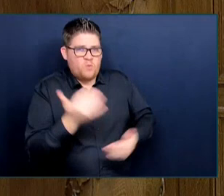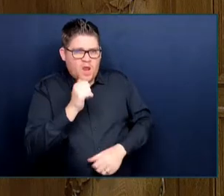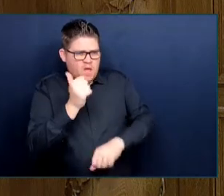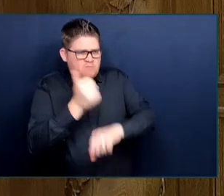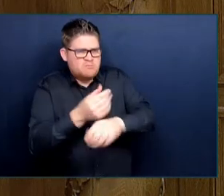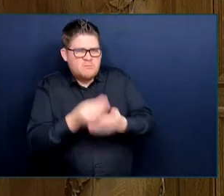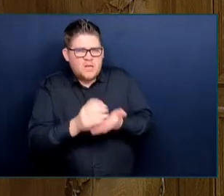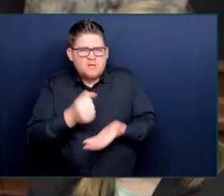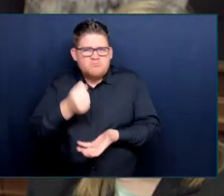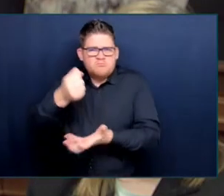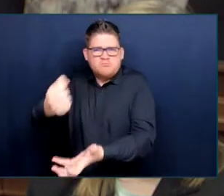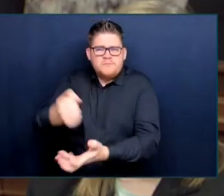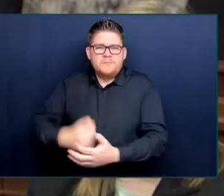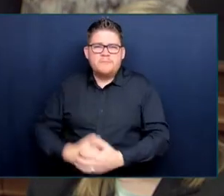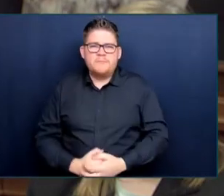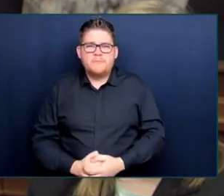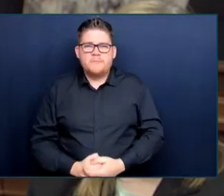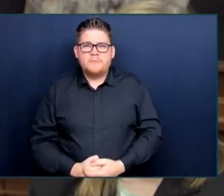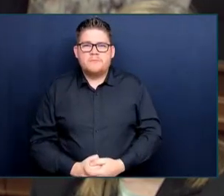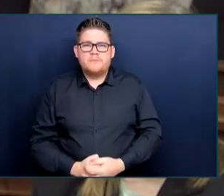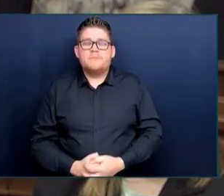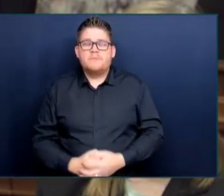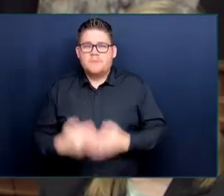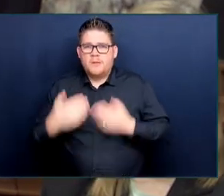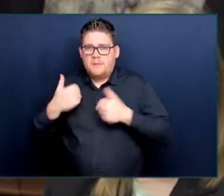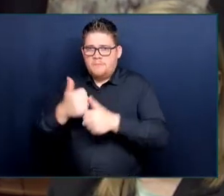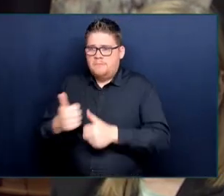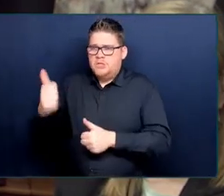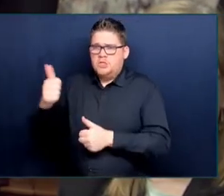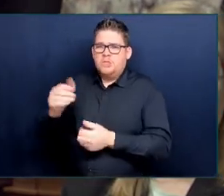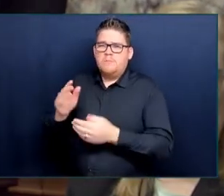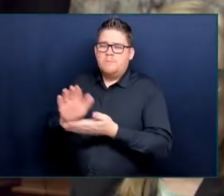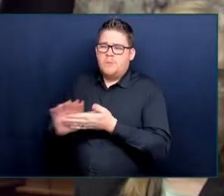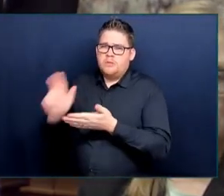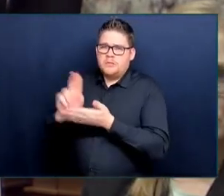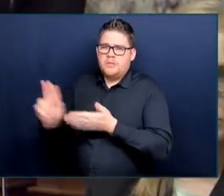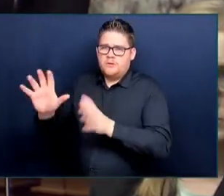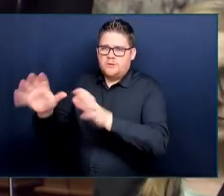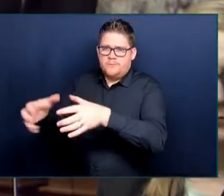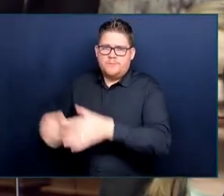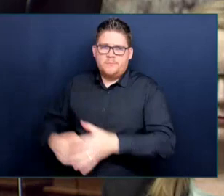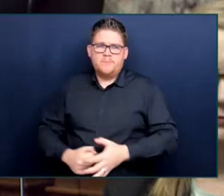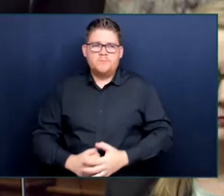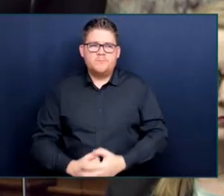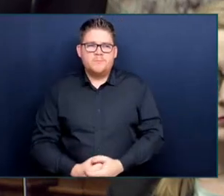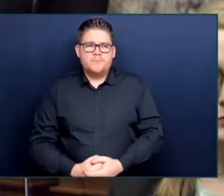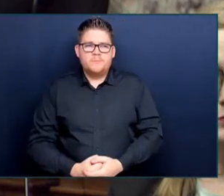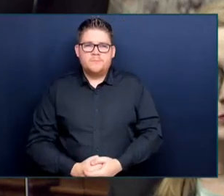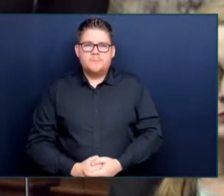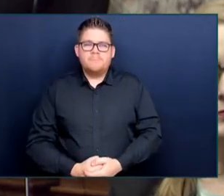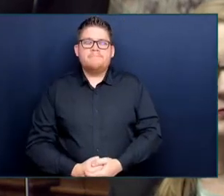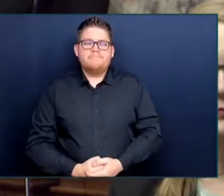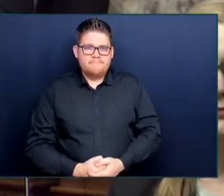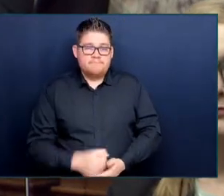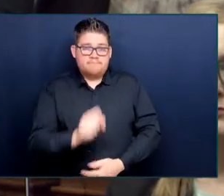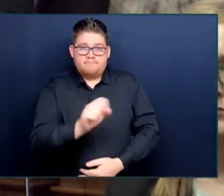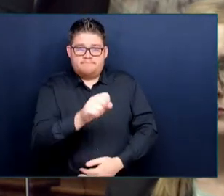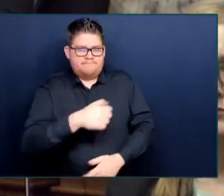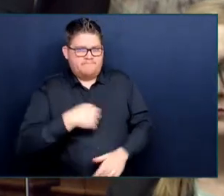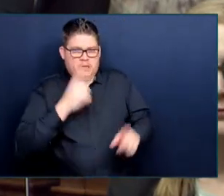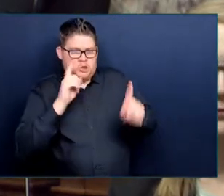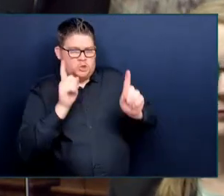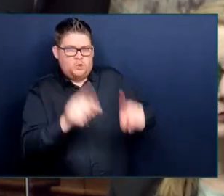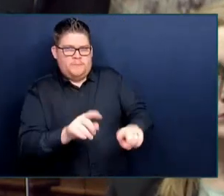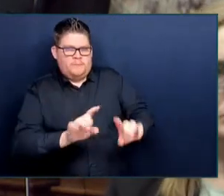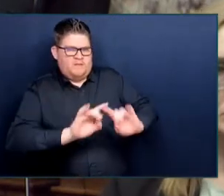And I join with the member about sexualized violence on campus that is wrong. And it will not be tolerated by anyone,